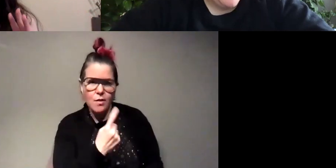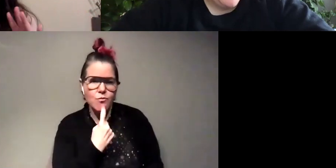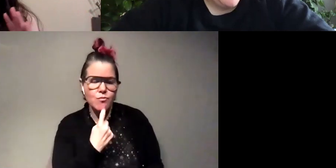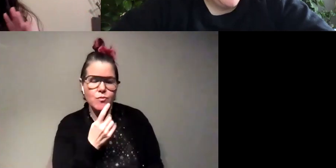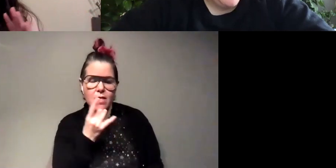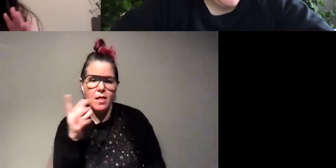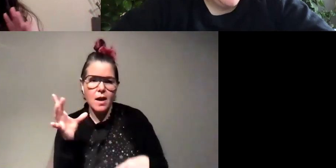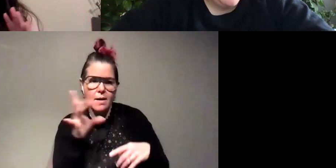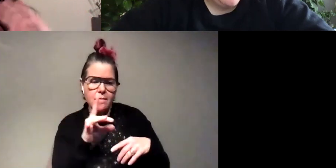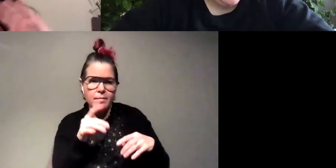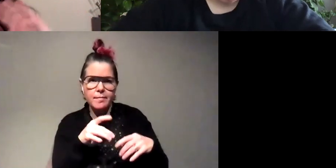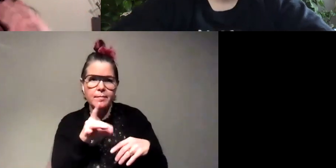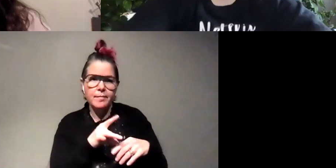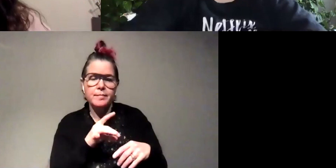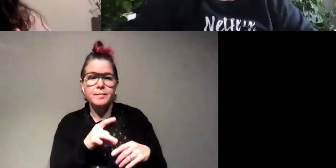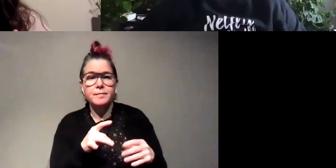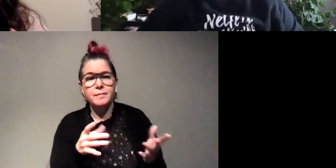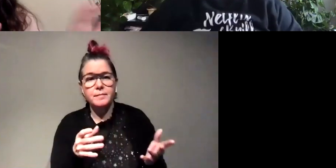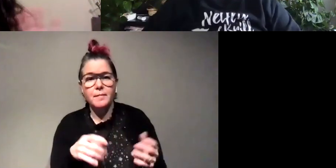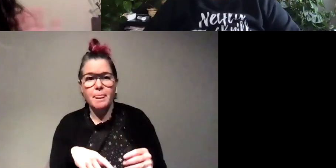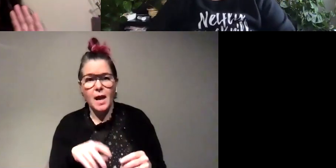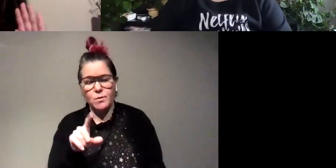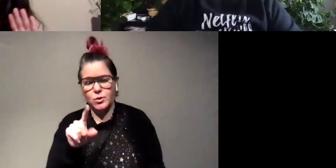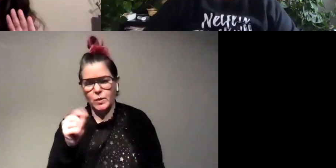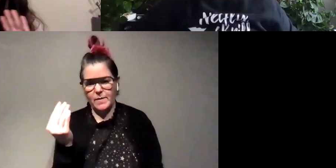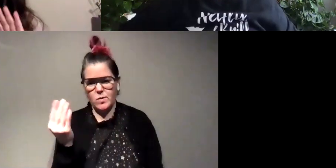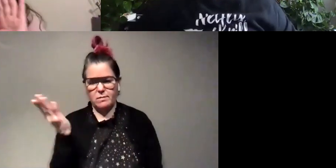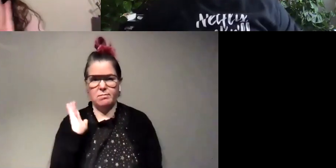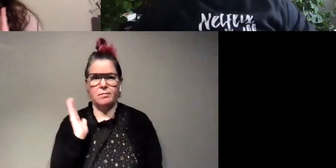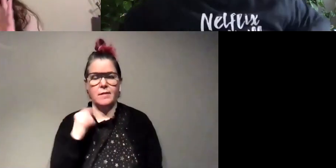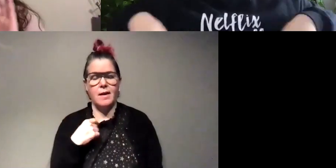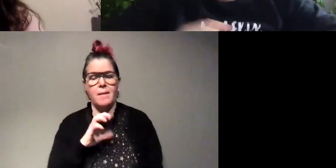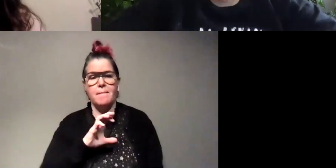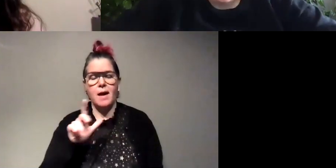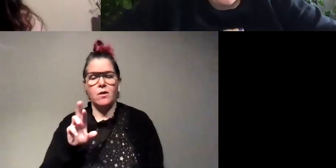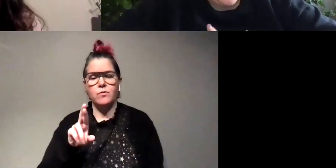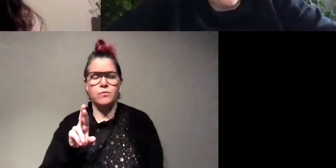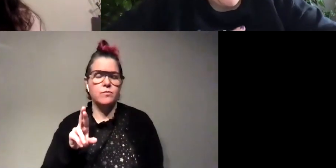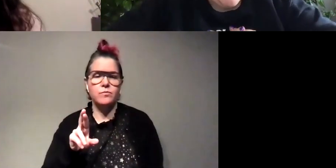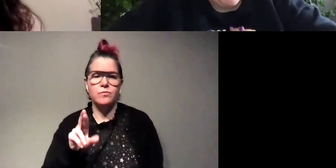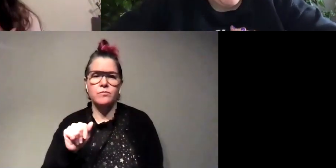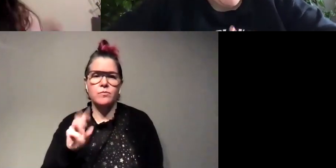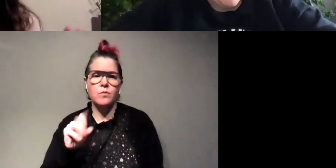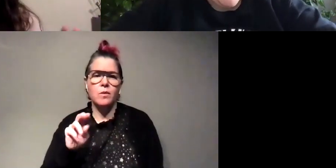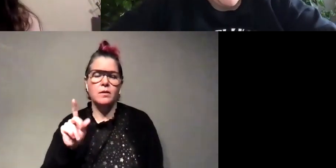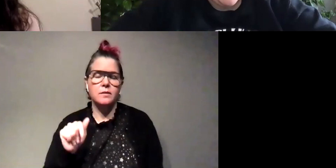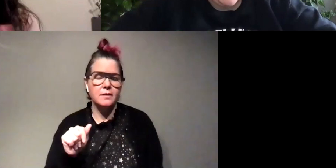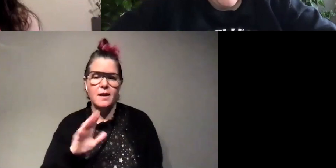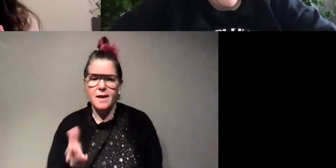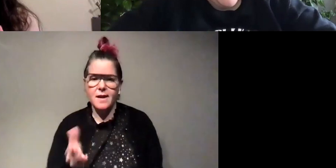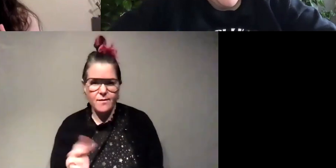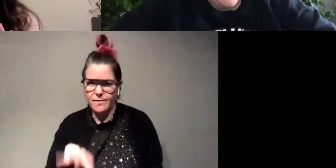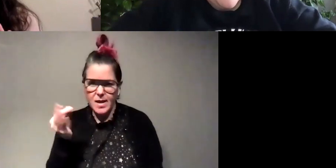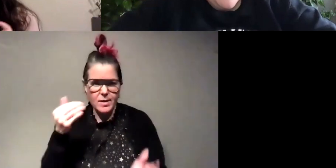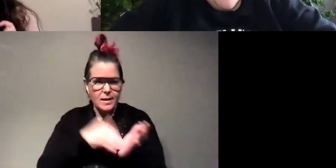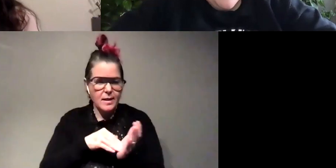so anyway that was back in 2014 and i've been back and people i work with have been back to africa we never found them and